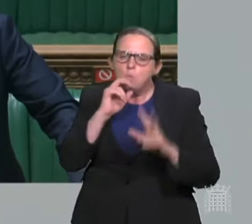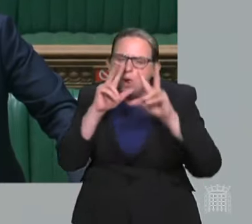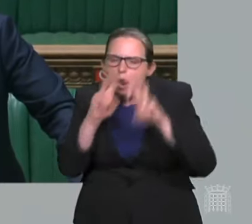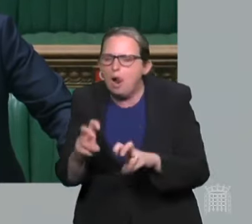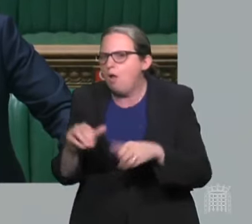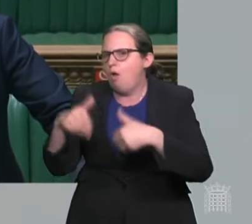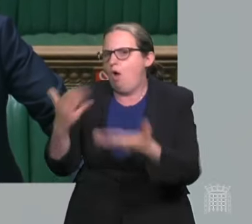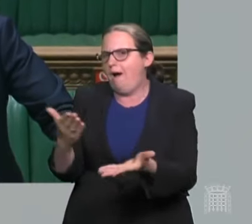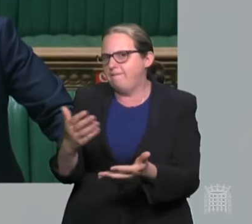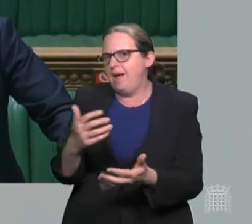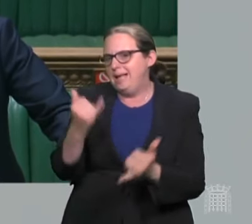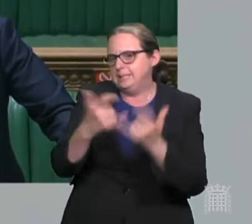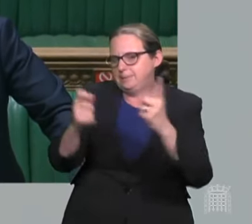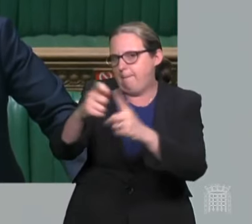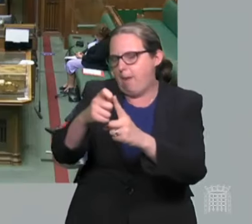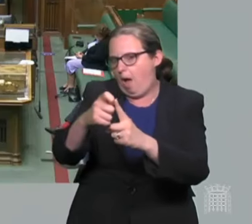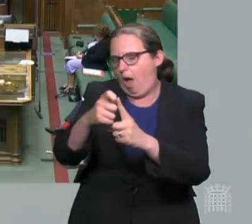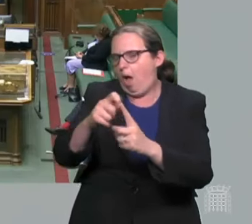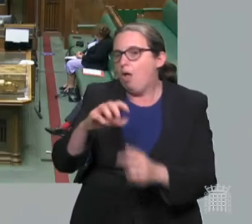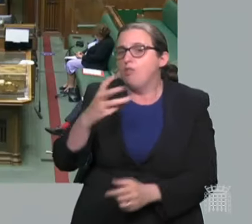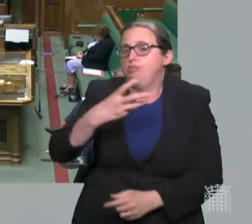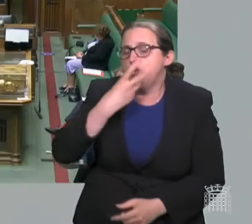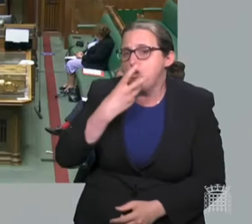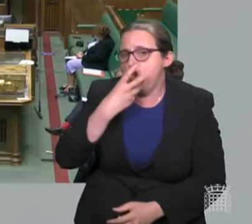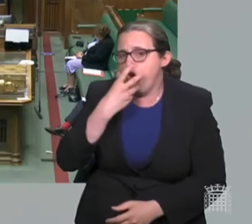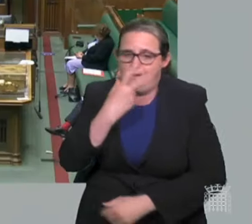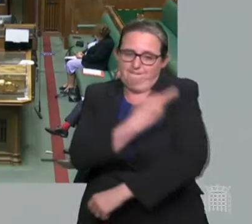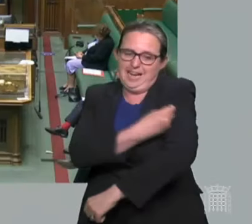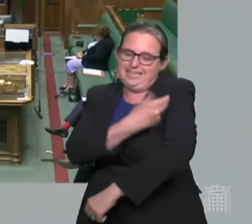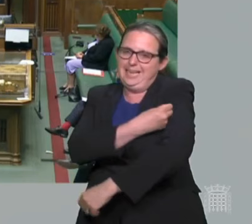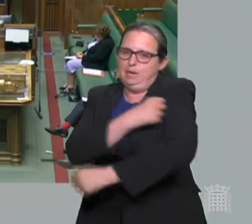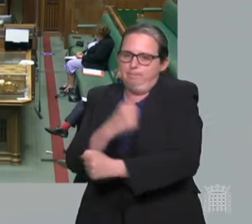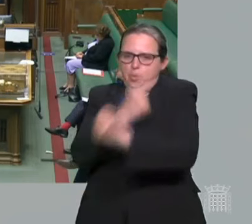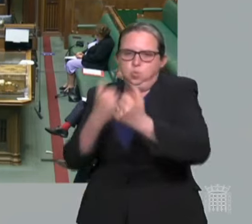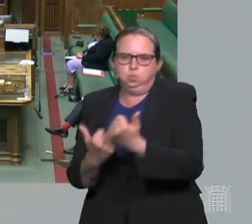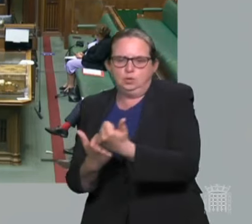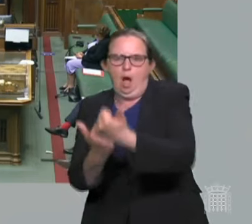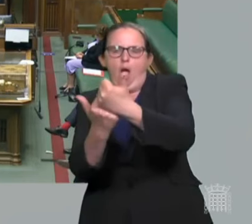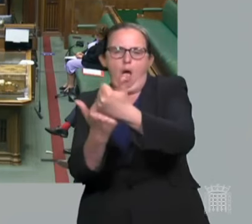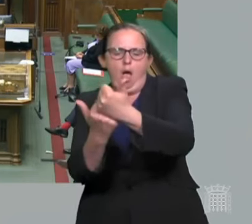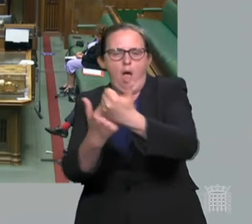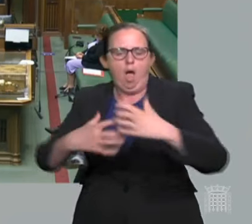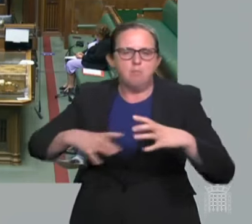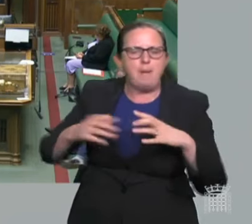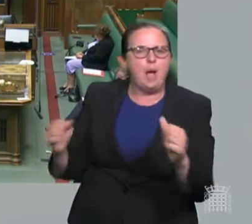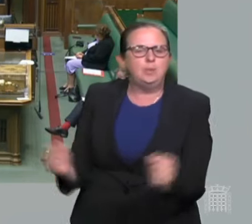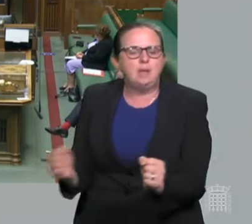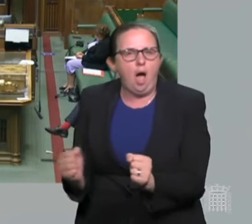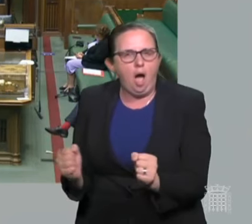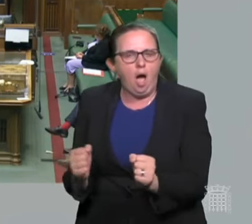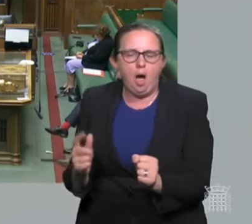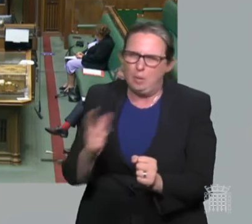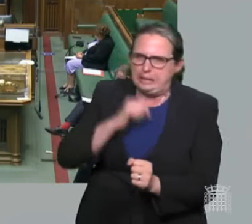September in time for the water. And preparing for the winter ahead is not just about COVID, but flu as well.